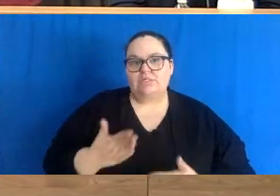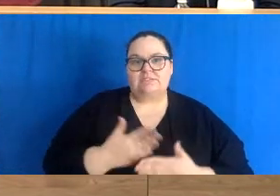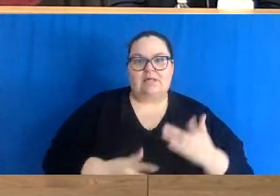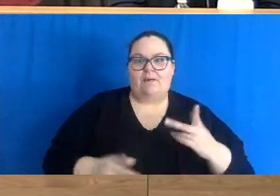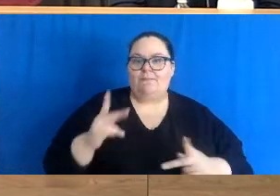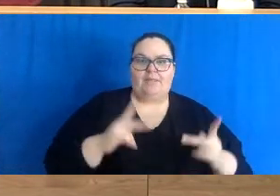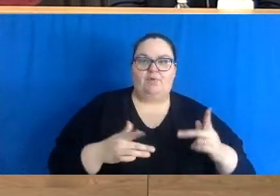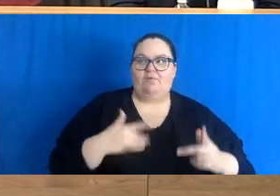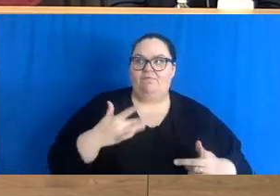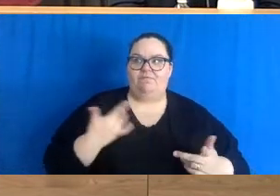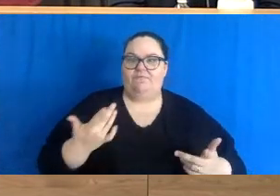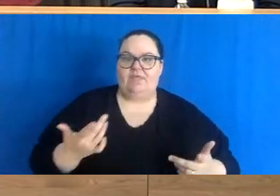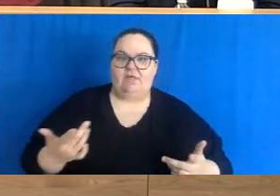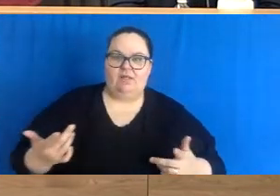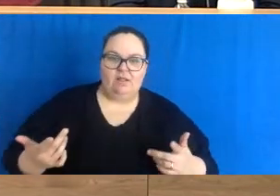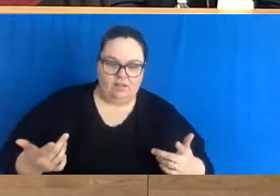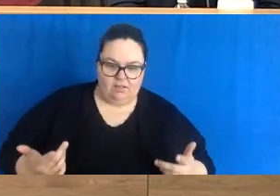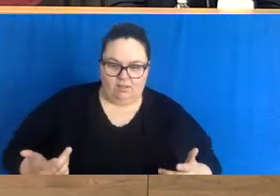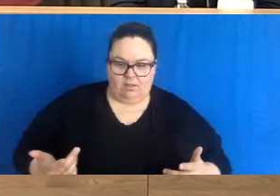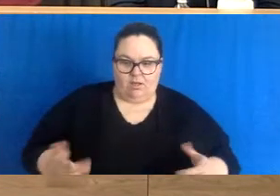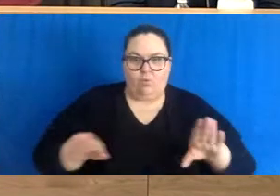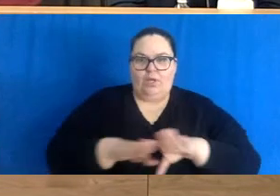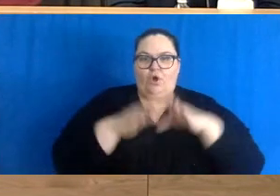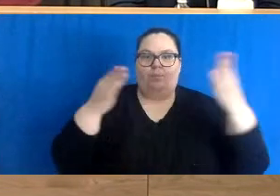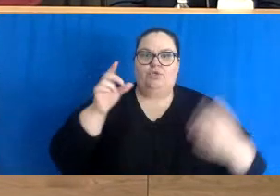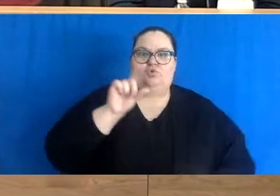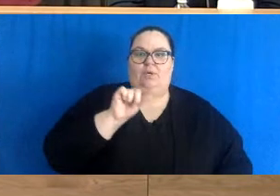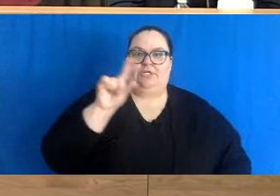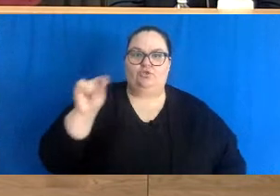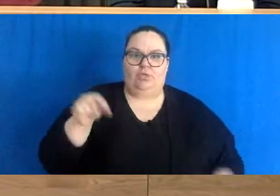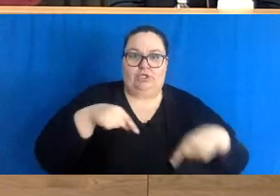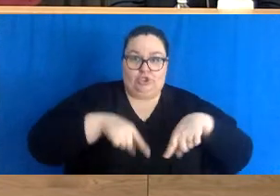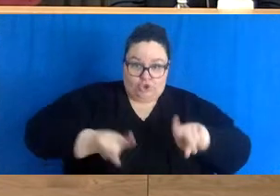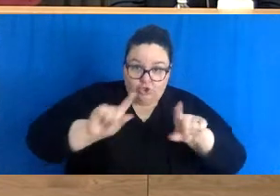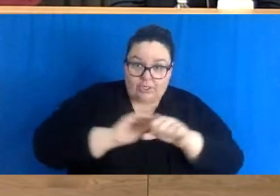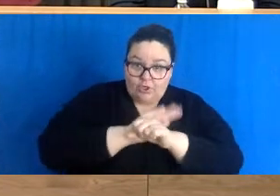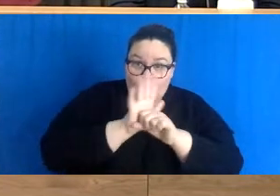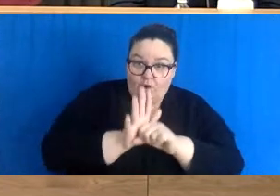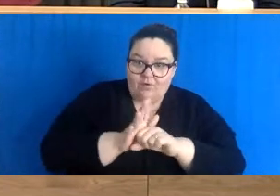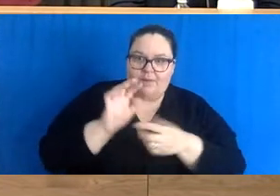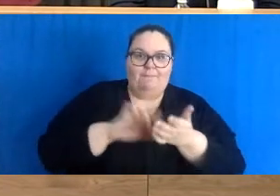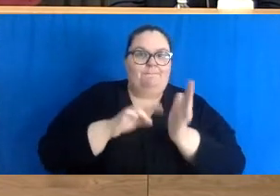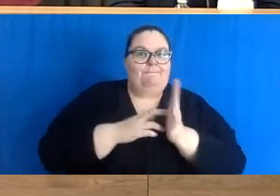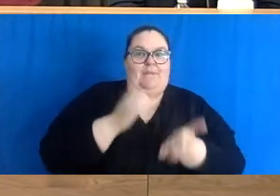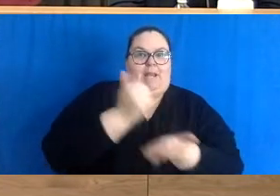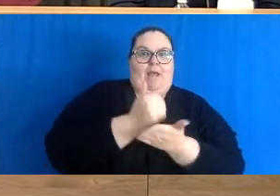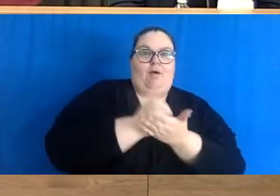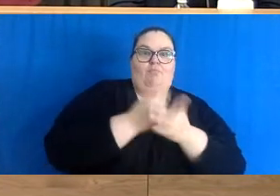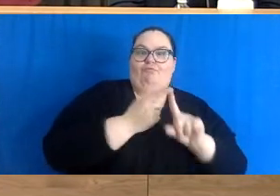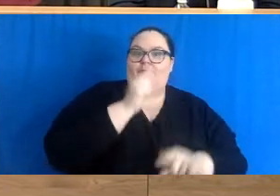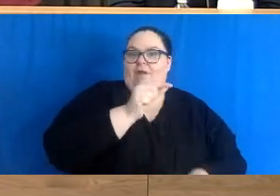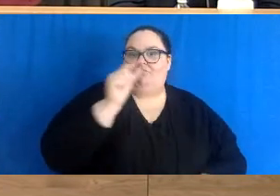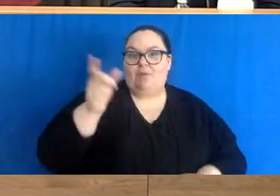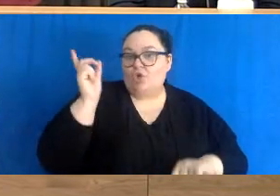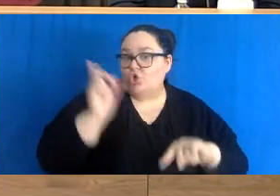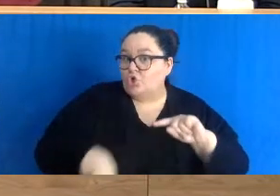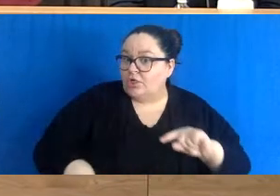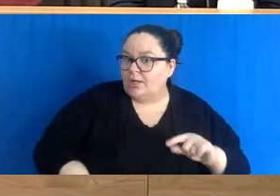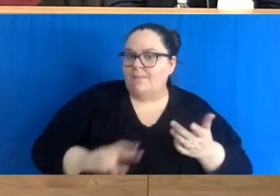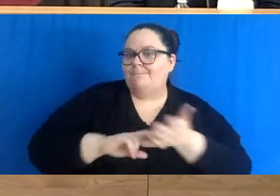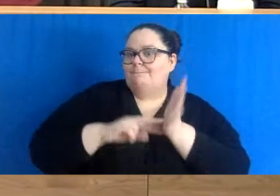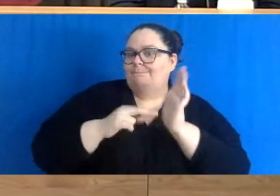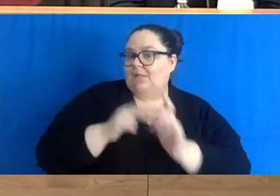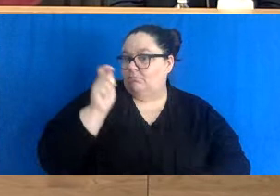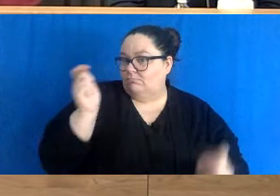cracks because they opened businesses in 2020. So during the pandemic, they weren't able to get any help from the government. So are you going to amend